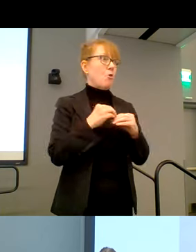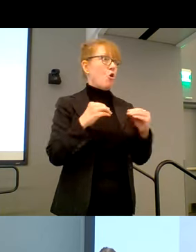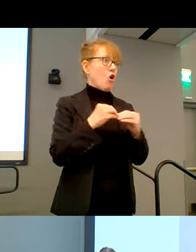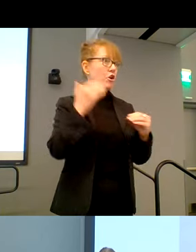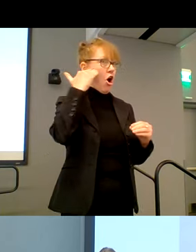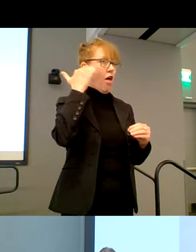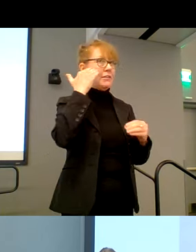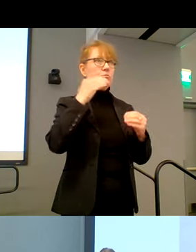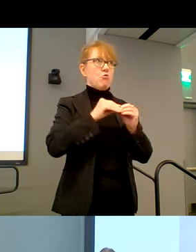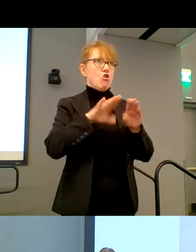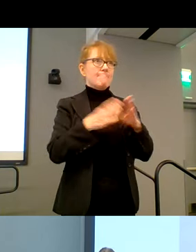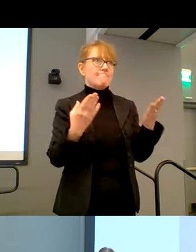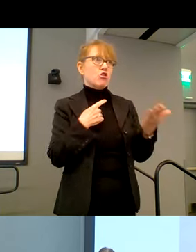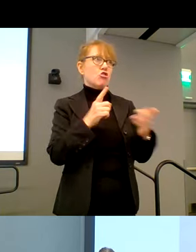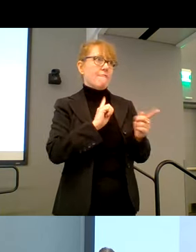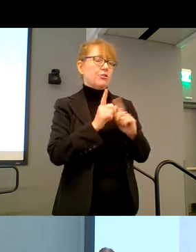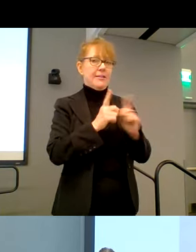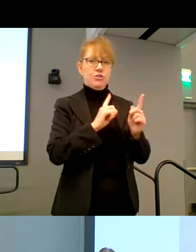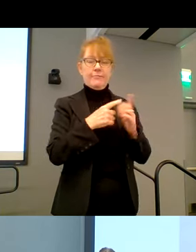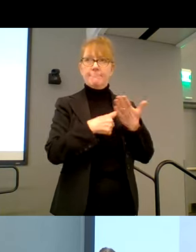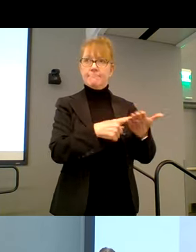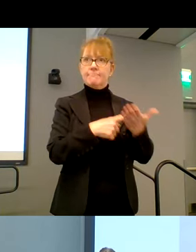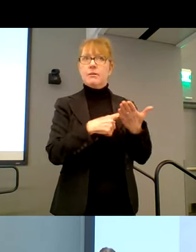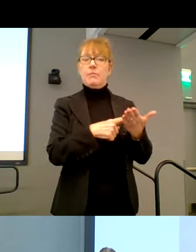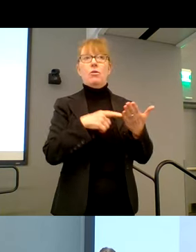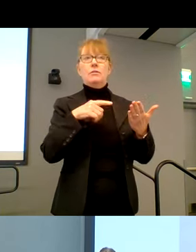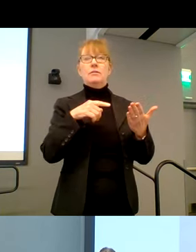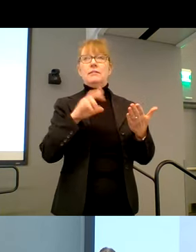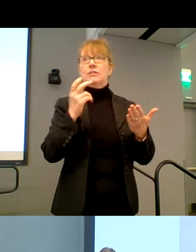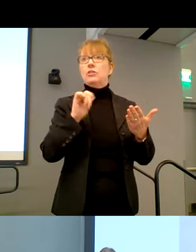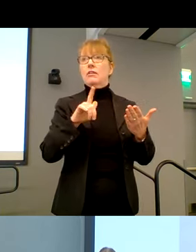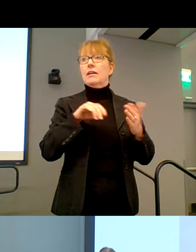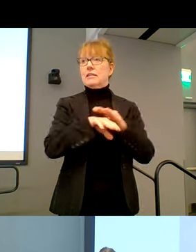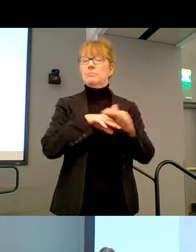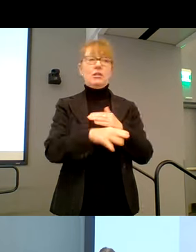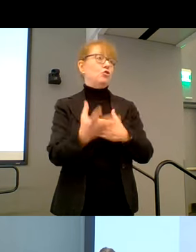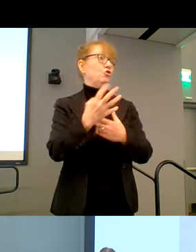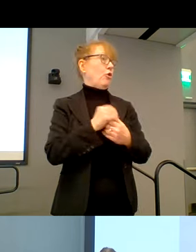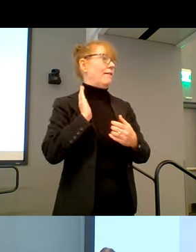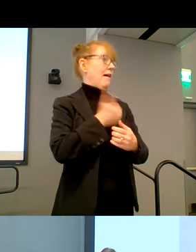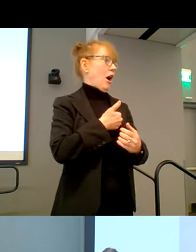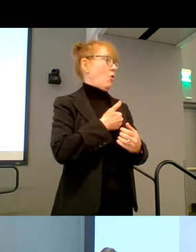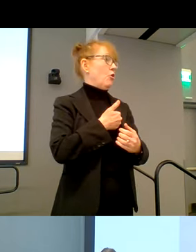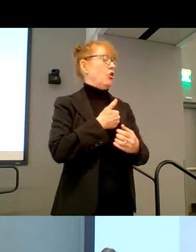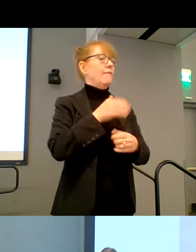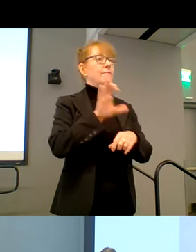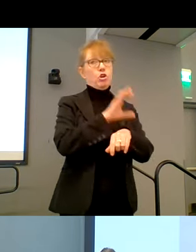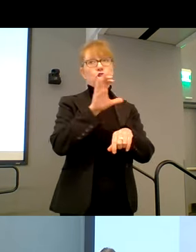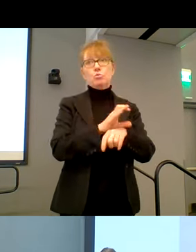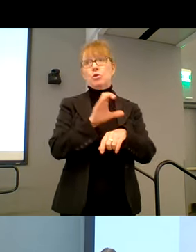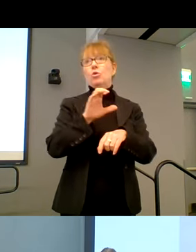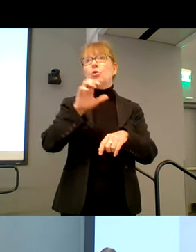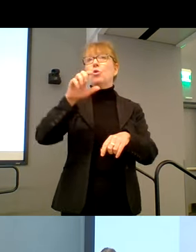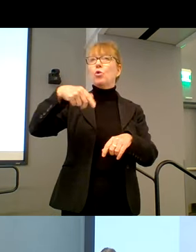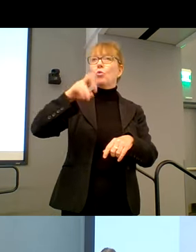and conversation about digital accessibility, please join MOD for our virtual quarterly tea with